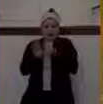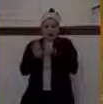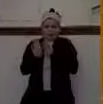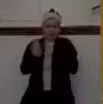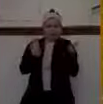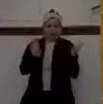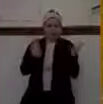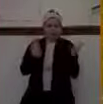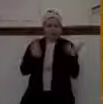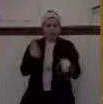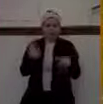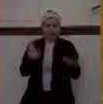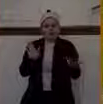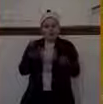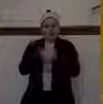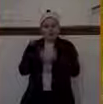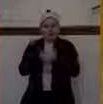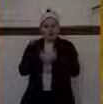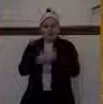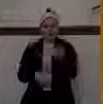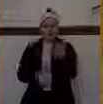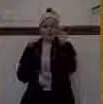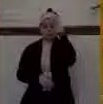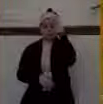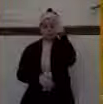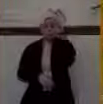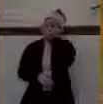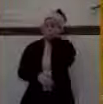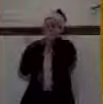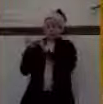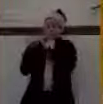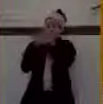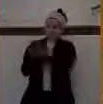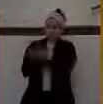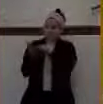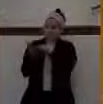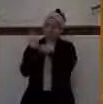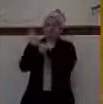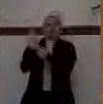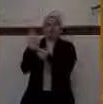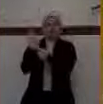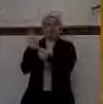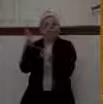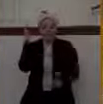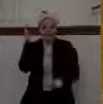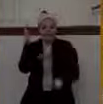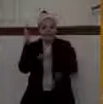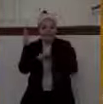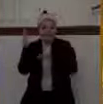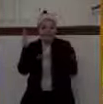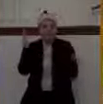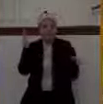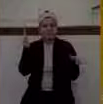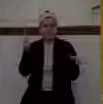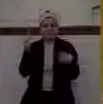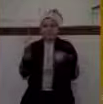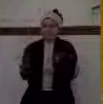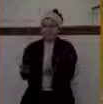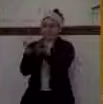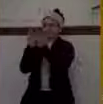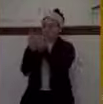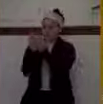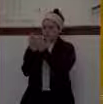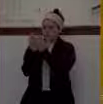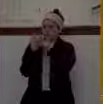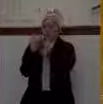in, beloved. Do you know God's Word is a mirror? God's Word shows us what we really are. We know this verse, the Word of God is quick and